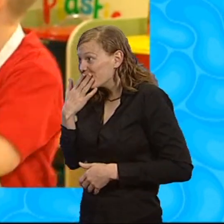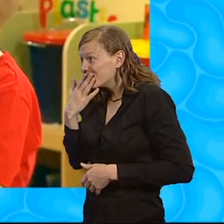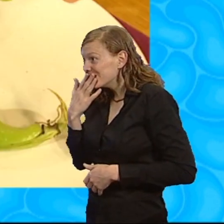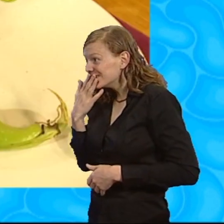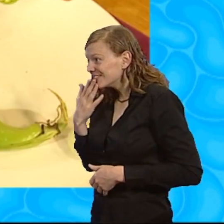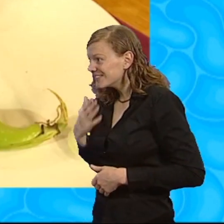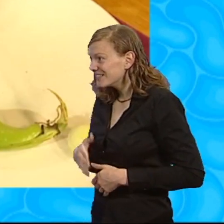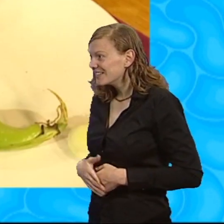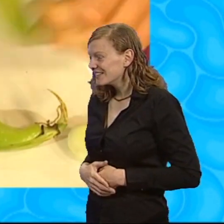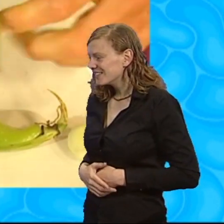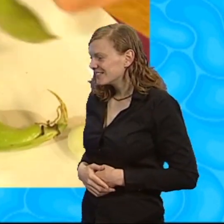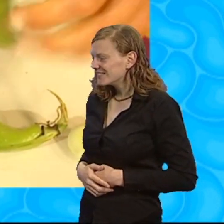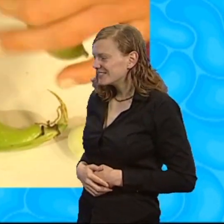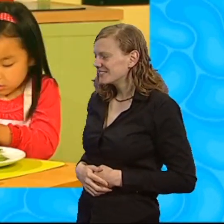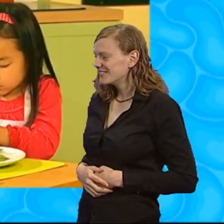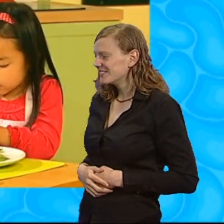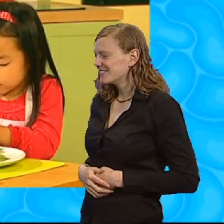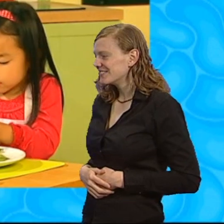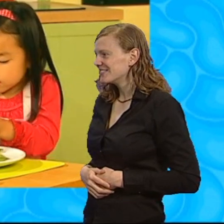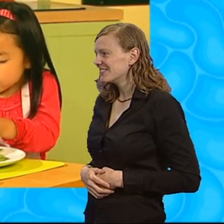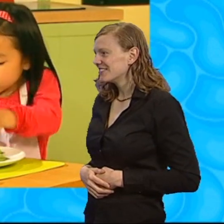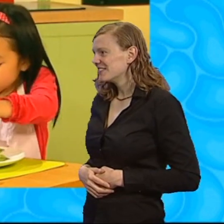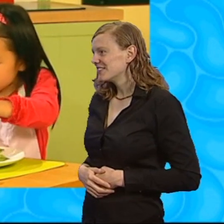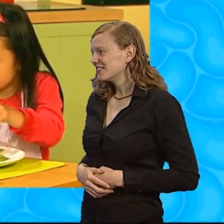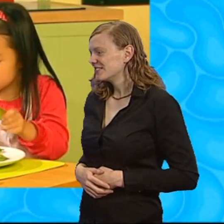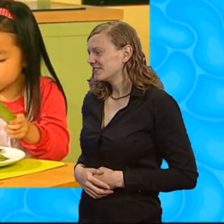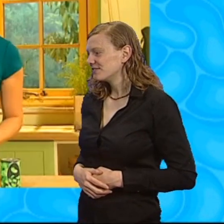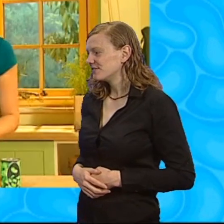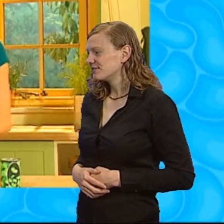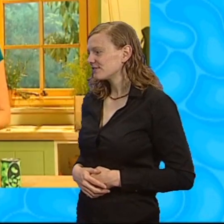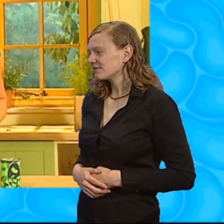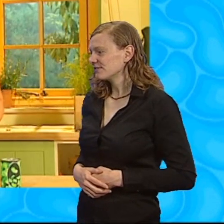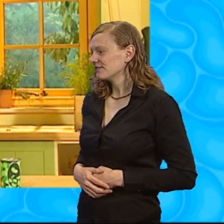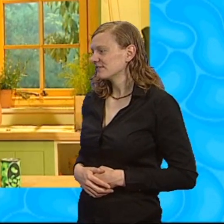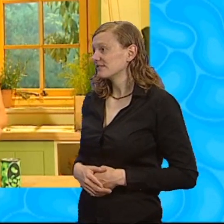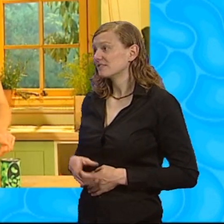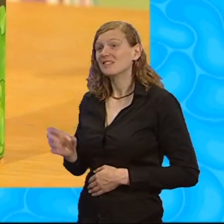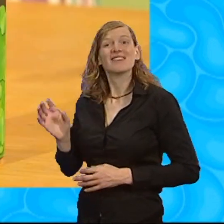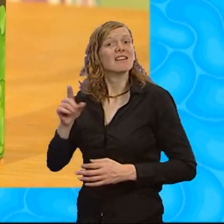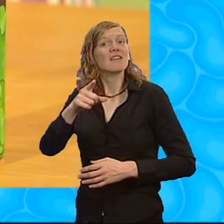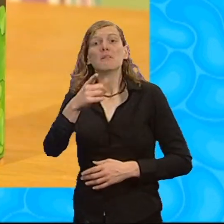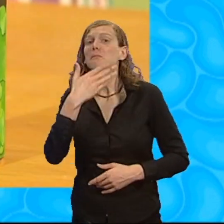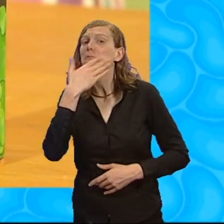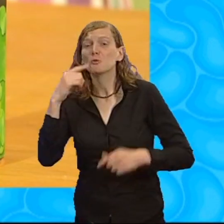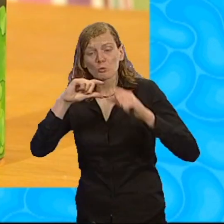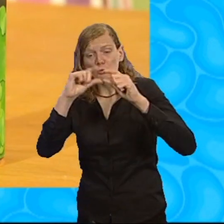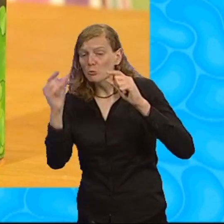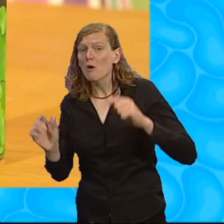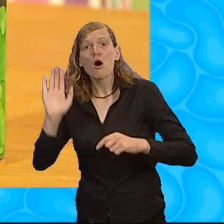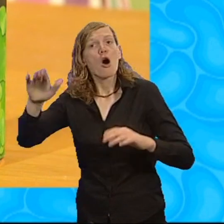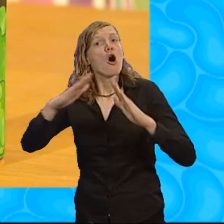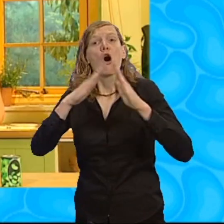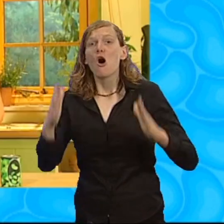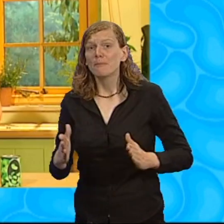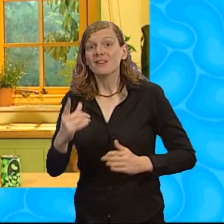Now if you haven't got any of these beans, you can always use beans from a can,